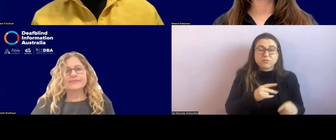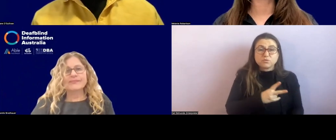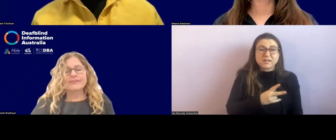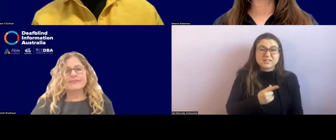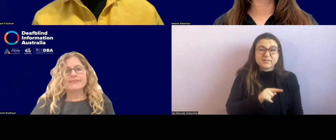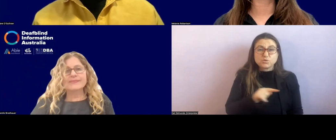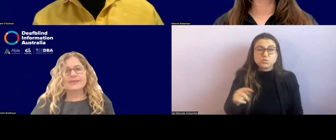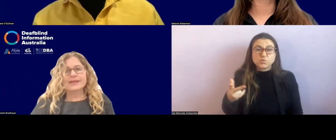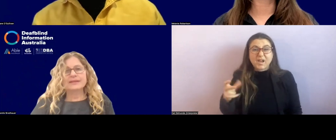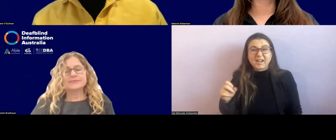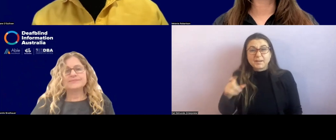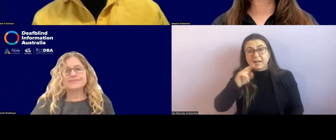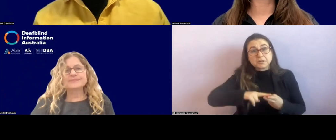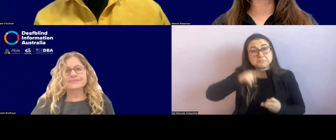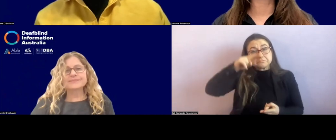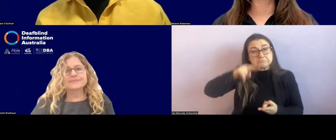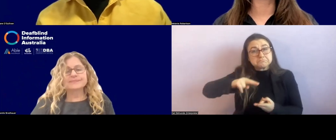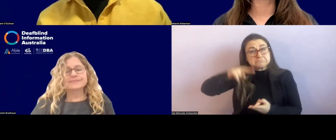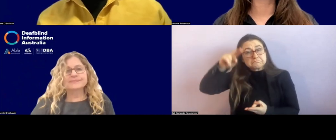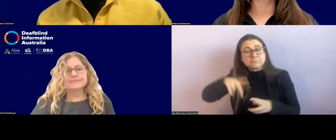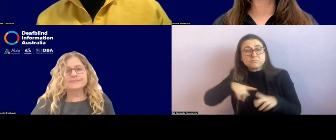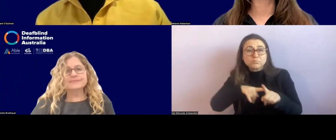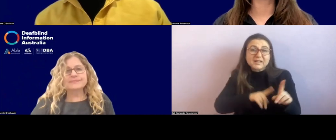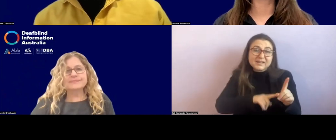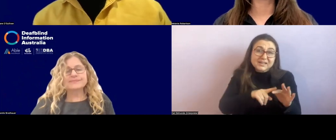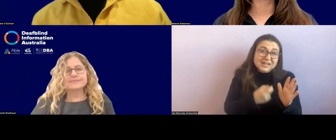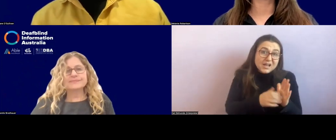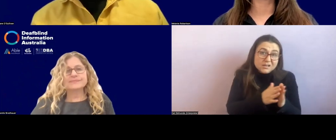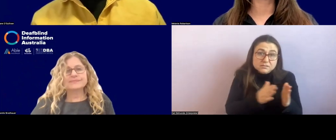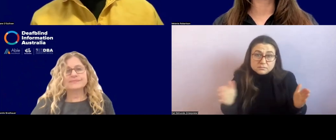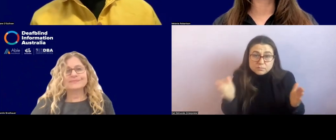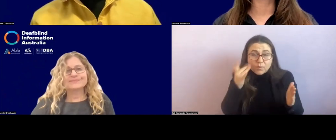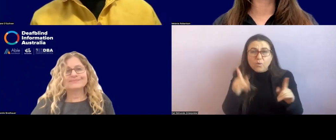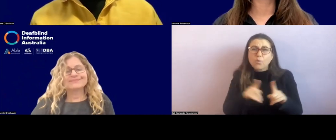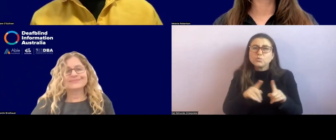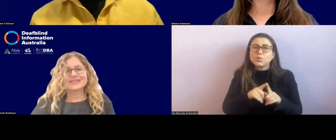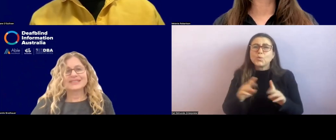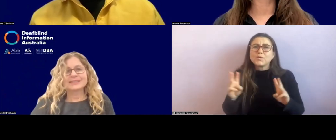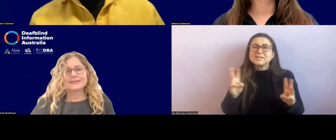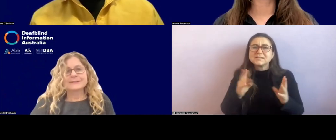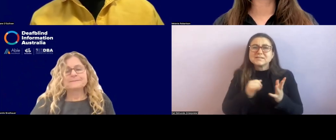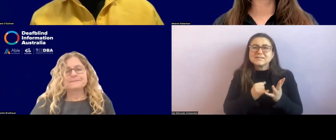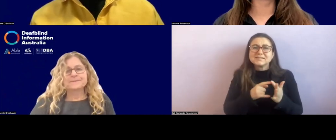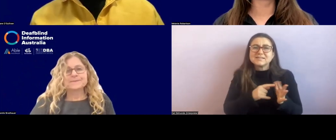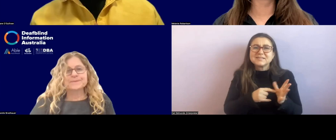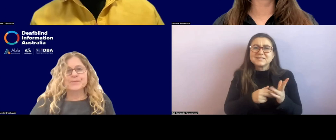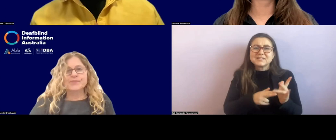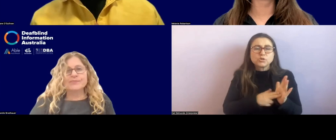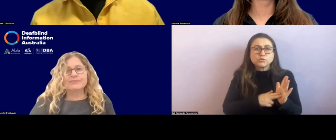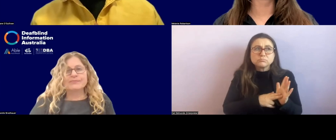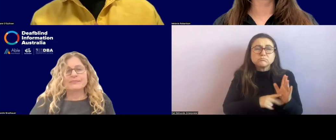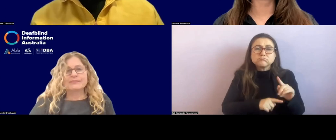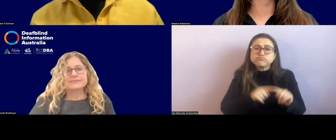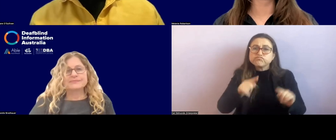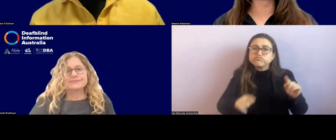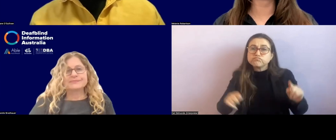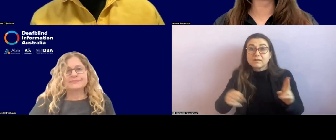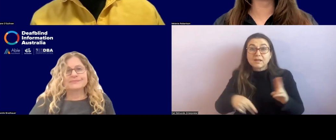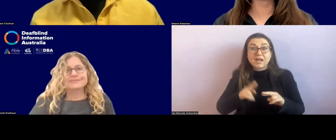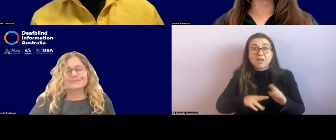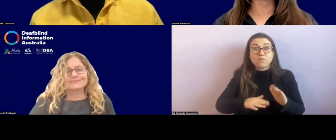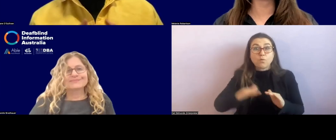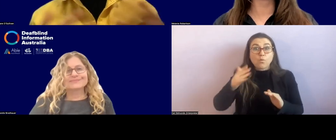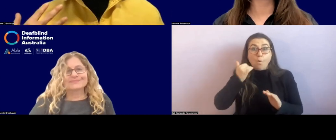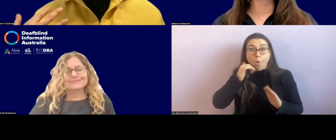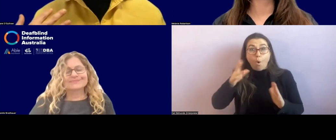fluctuate at times of year. And then seasonally, you also find yourself quite busy when, um, the weather is good. And